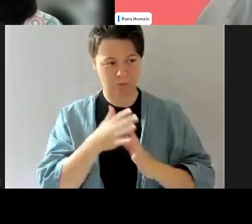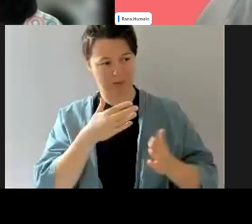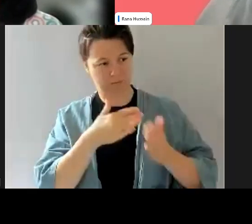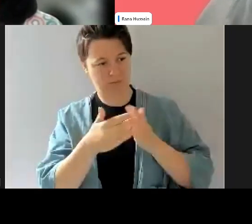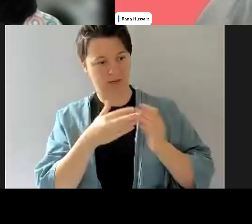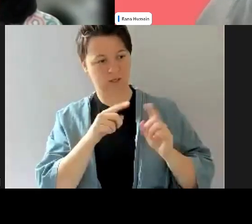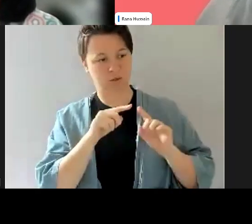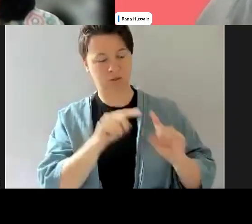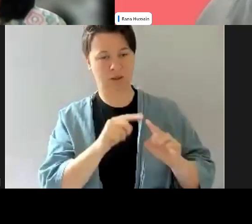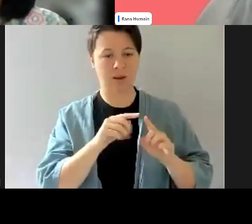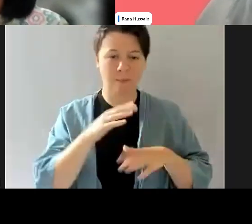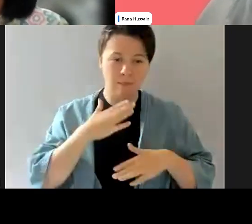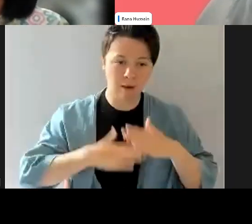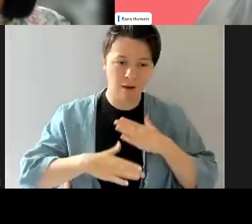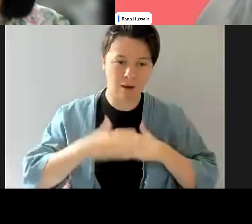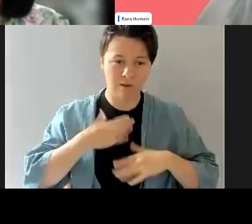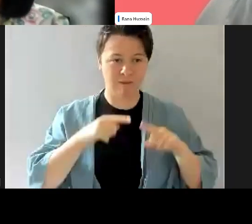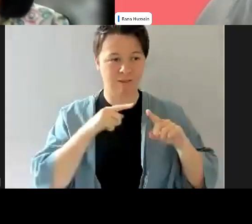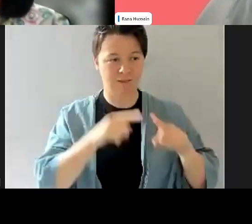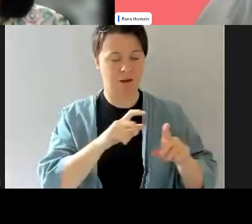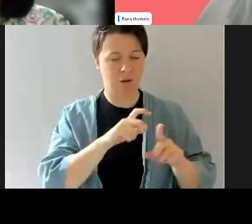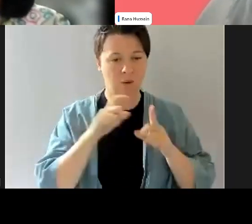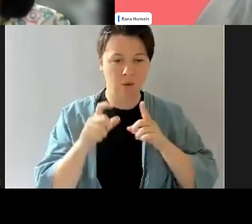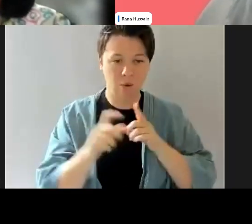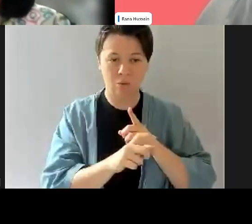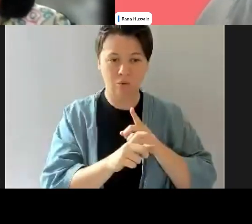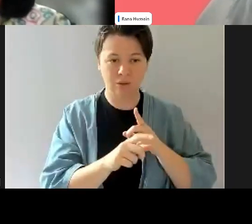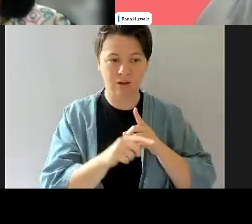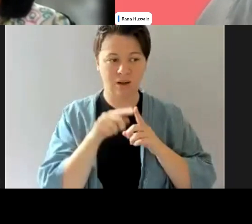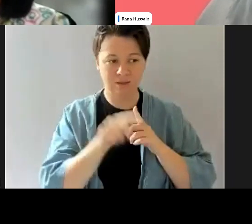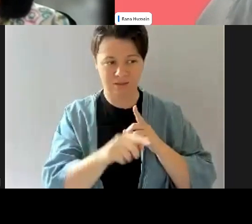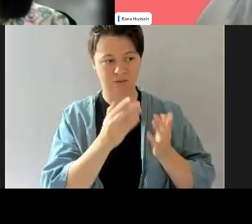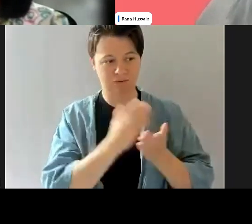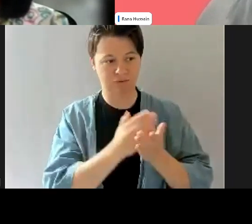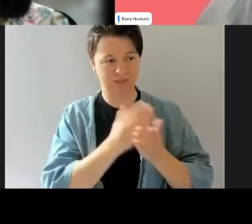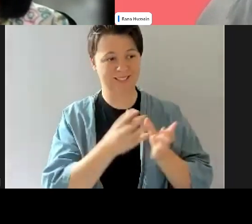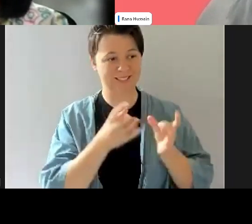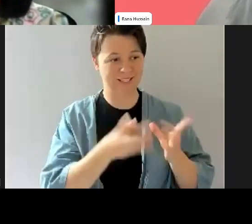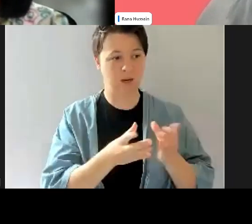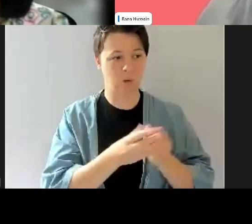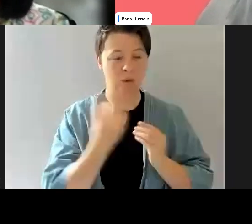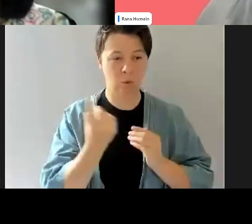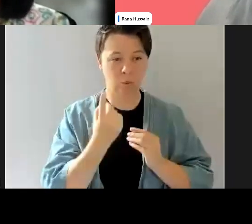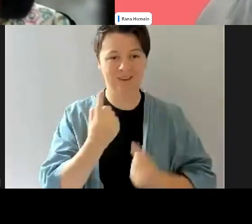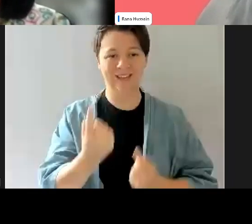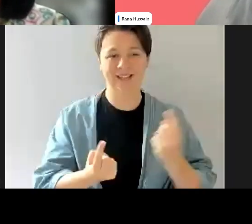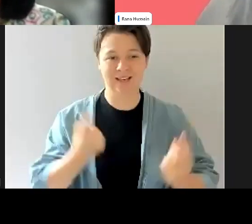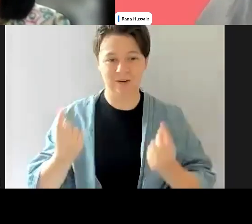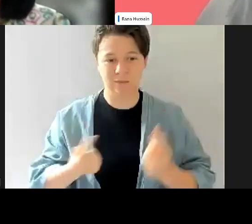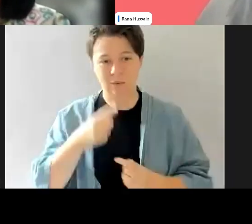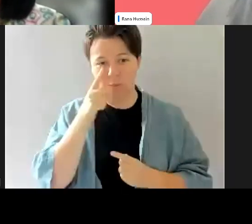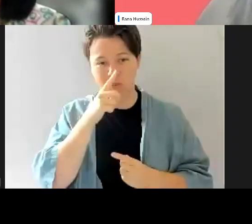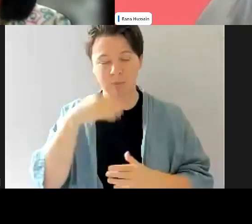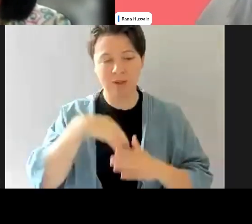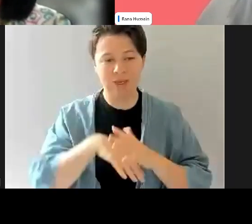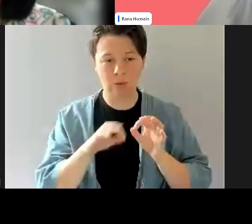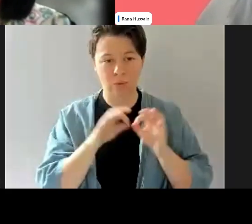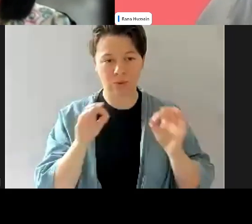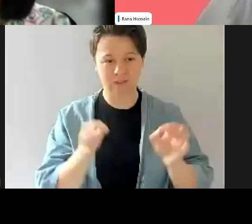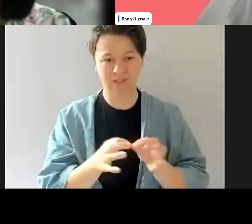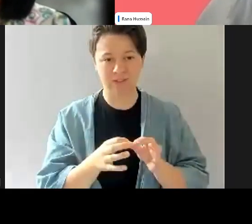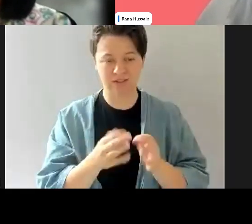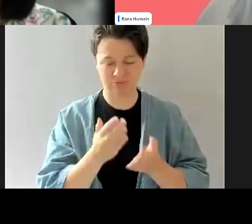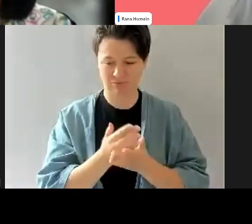and that very much starts with your individuals in the organization, um, and being able to connect and, and assess, and I guess, audit